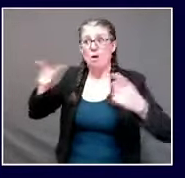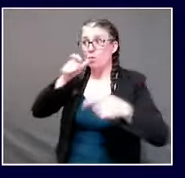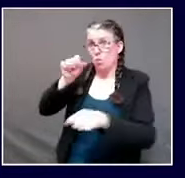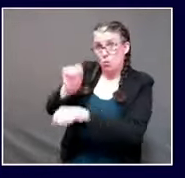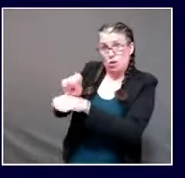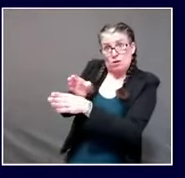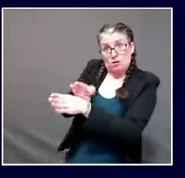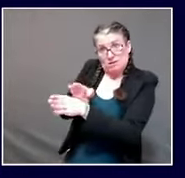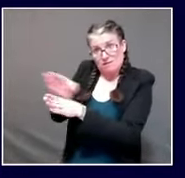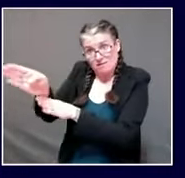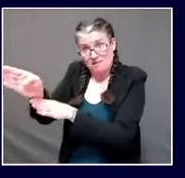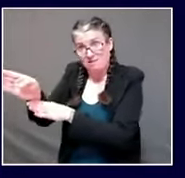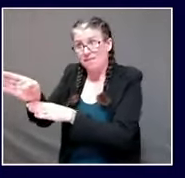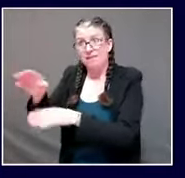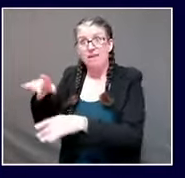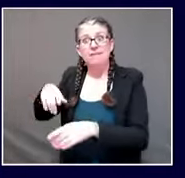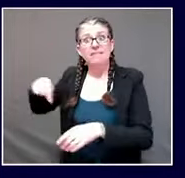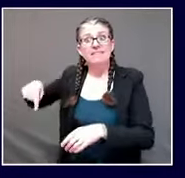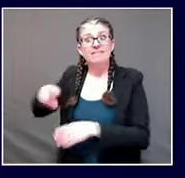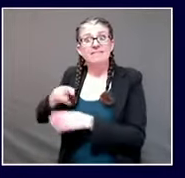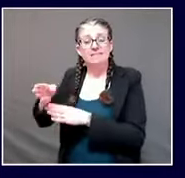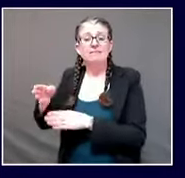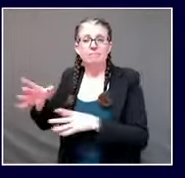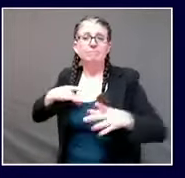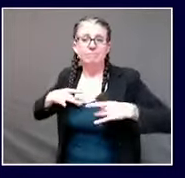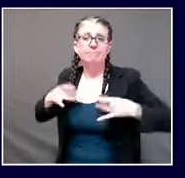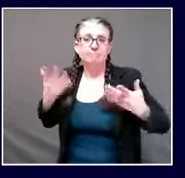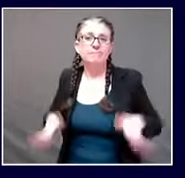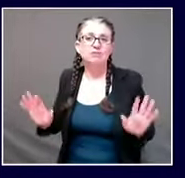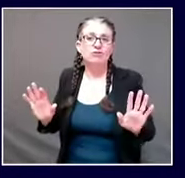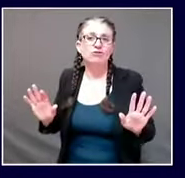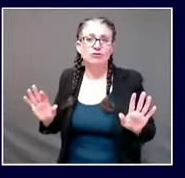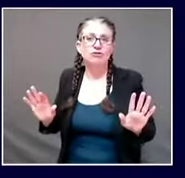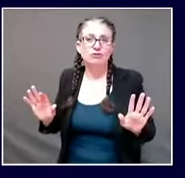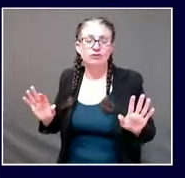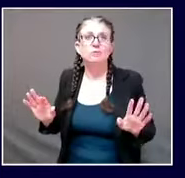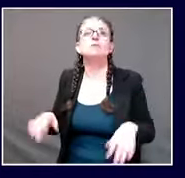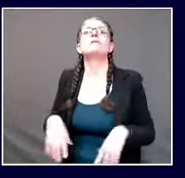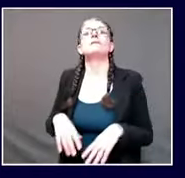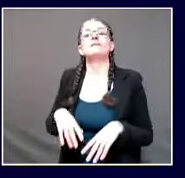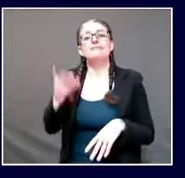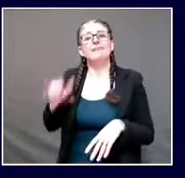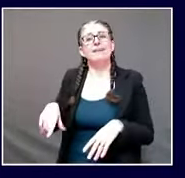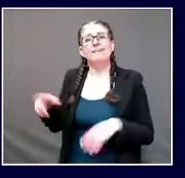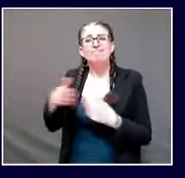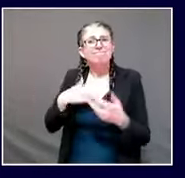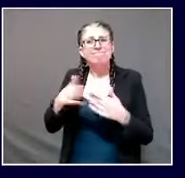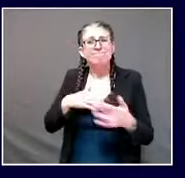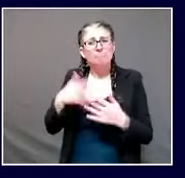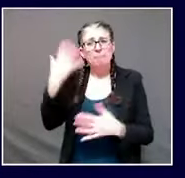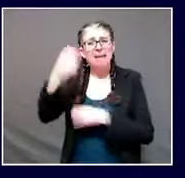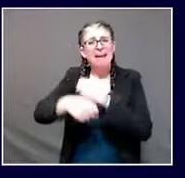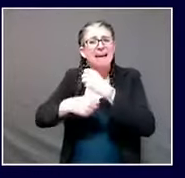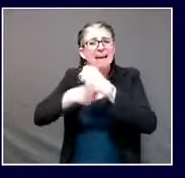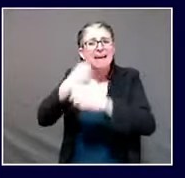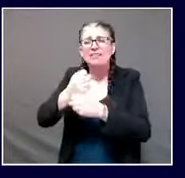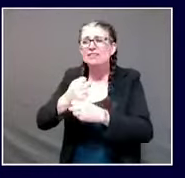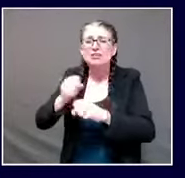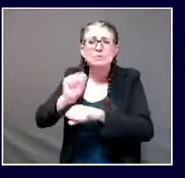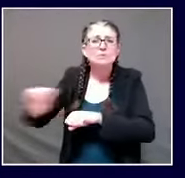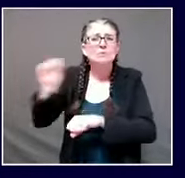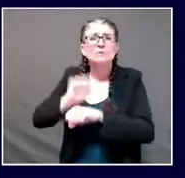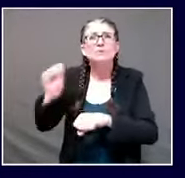experienced nurses, CNAs, and others on whom we depend for basic care all across our state.